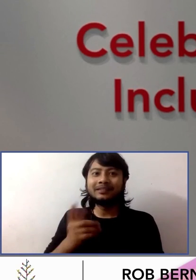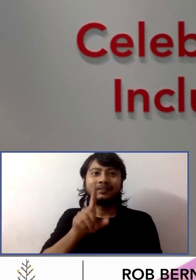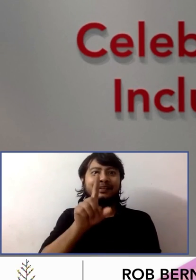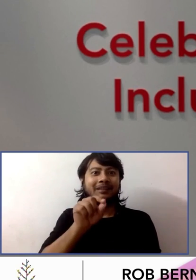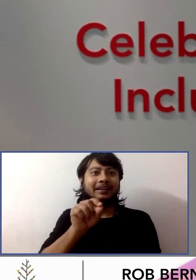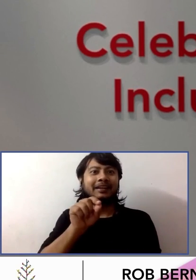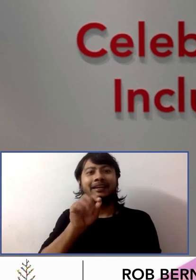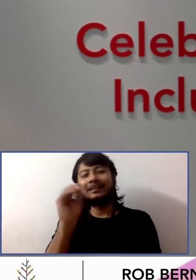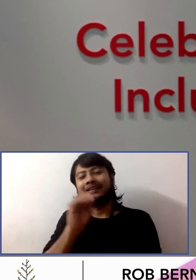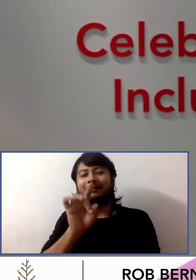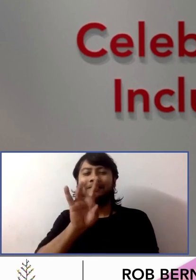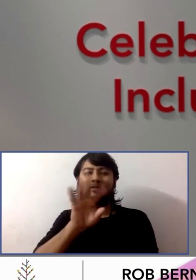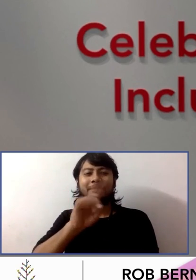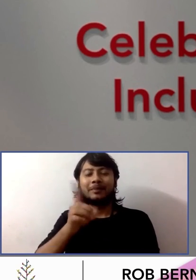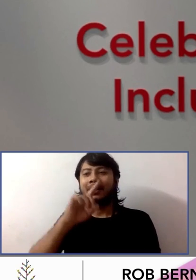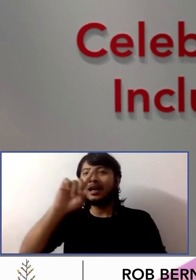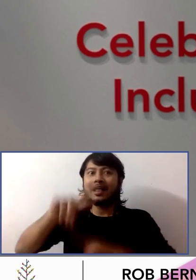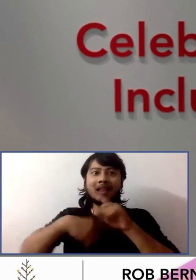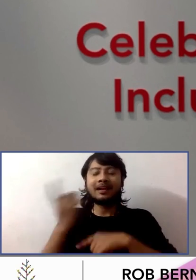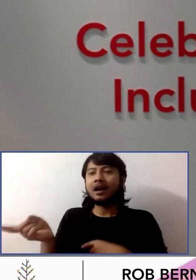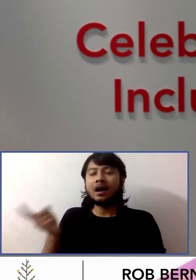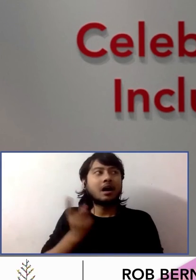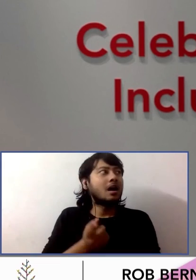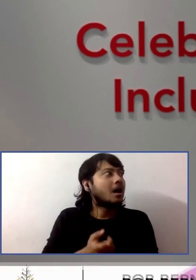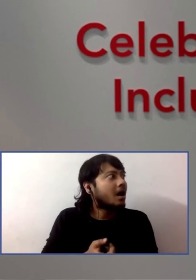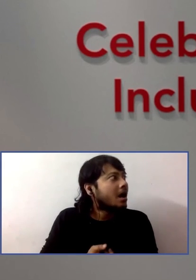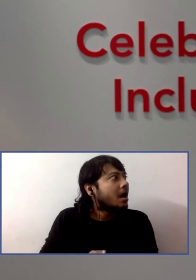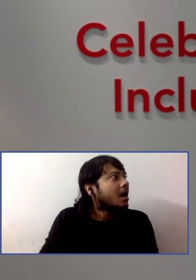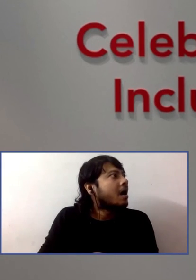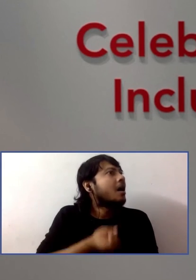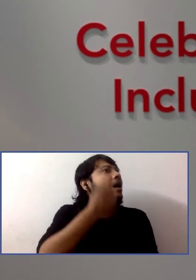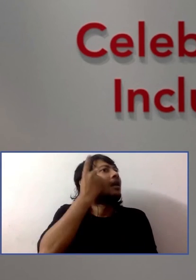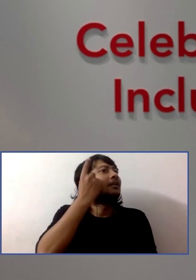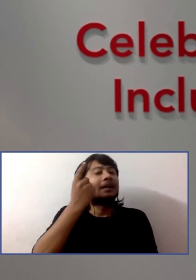15 minutes. And then what do I do? I call Stacy back.